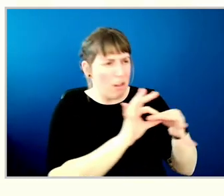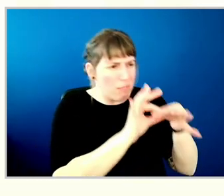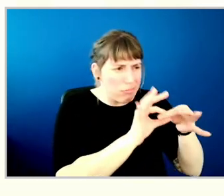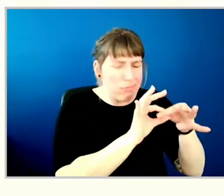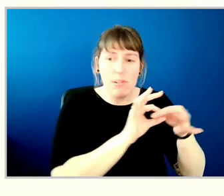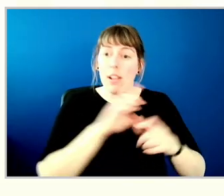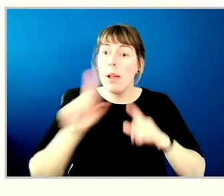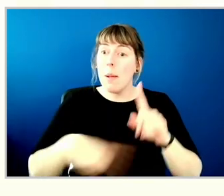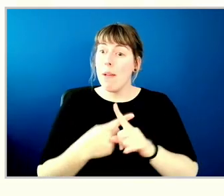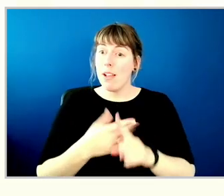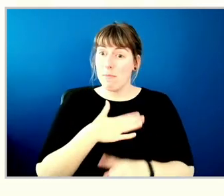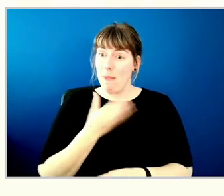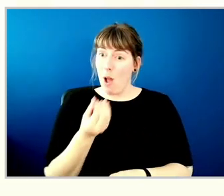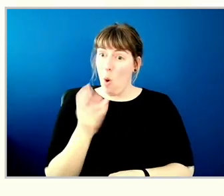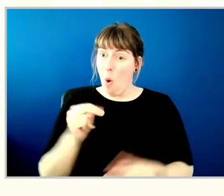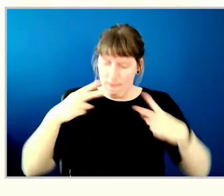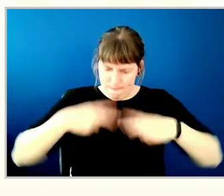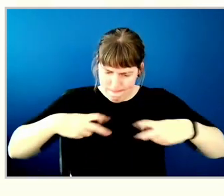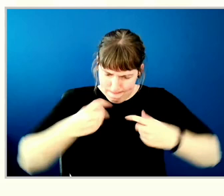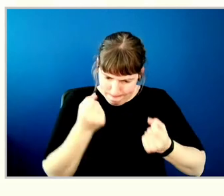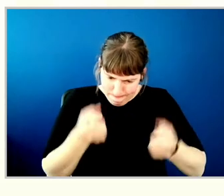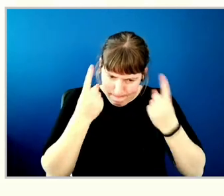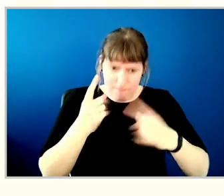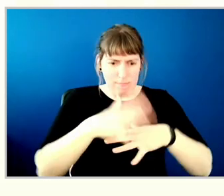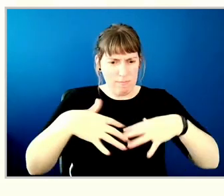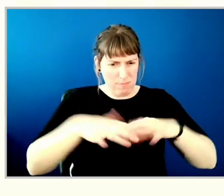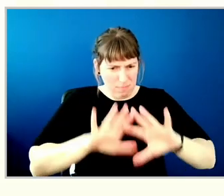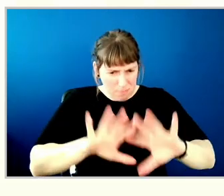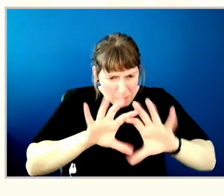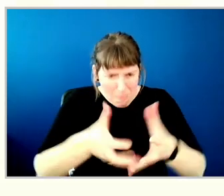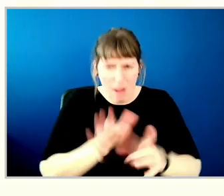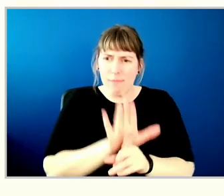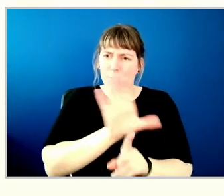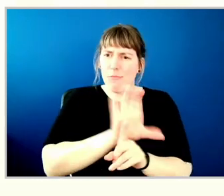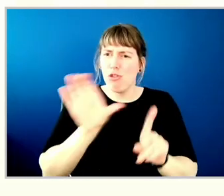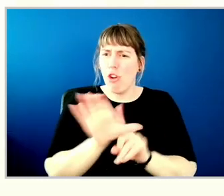own understanding of local Indigenous peoples and their cultures.